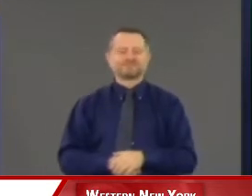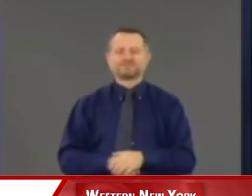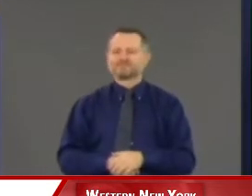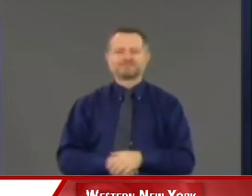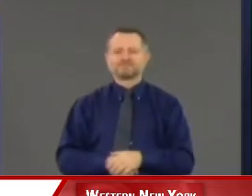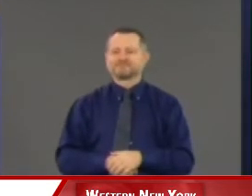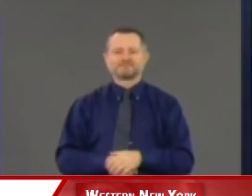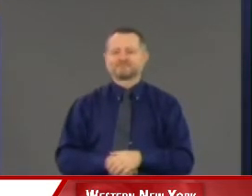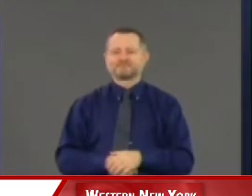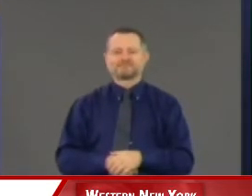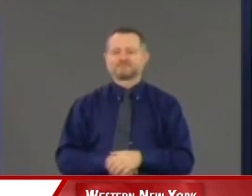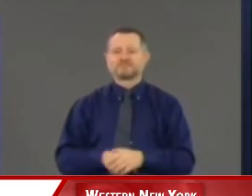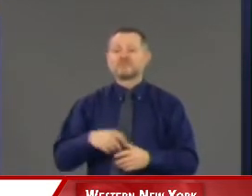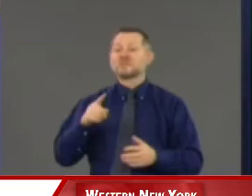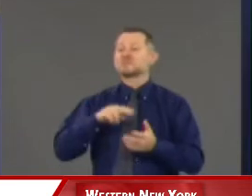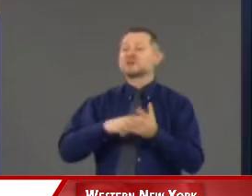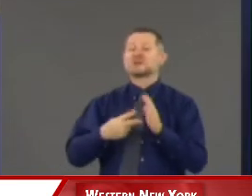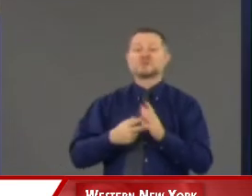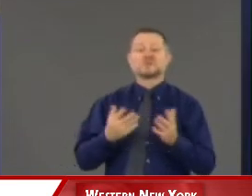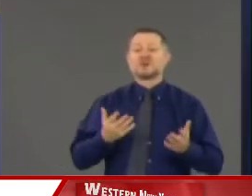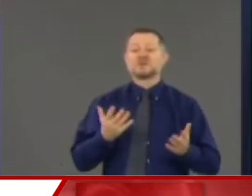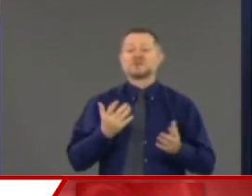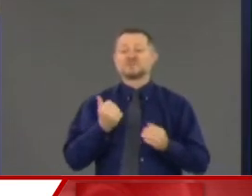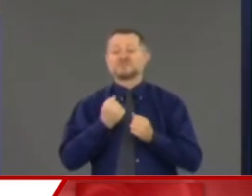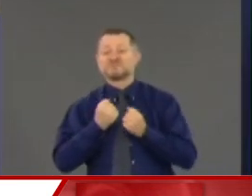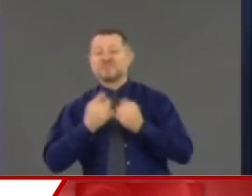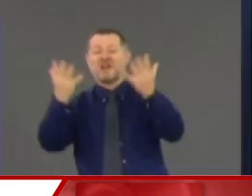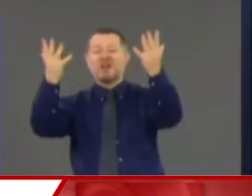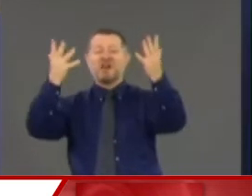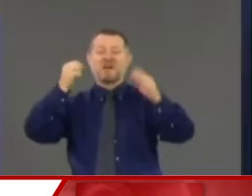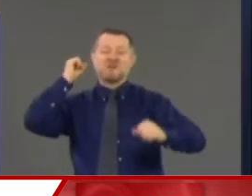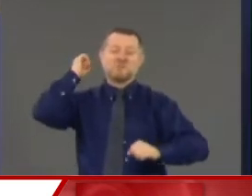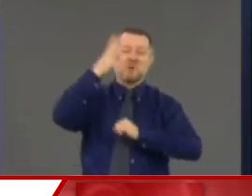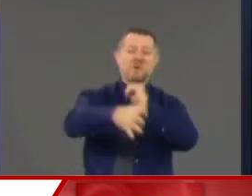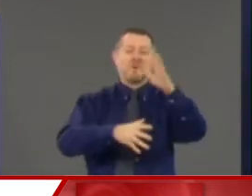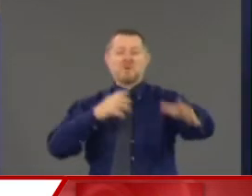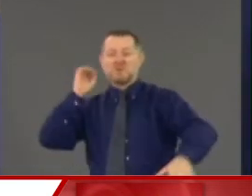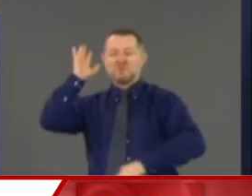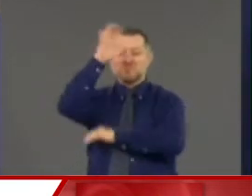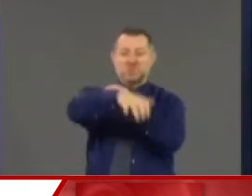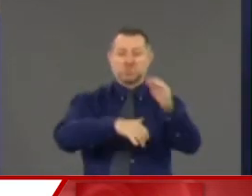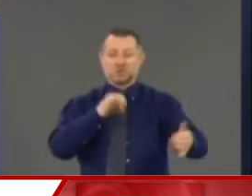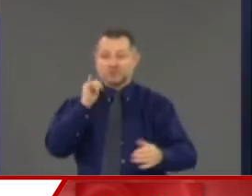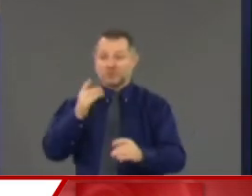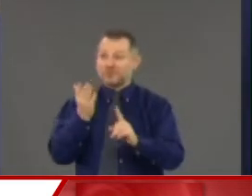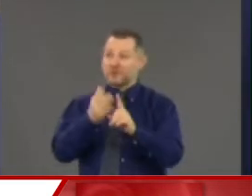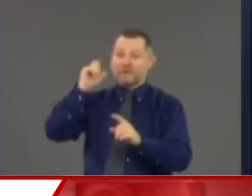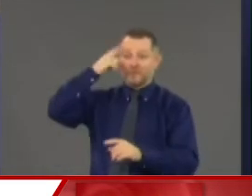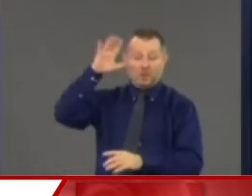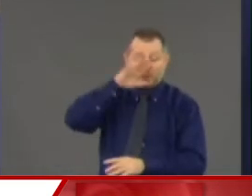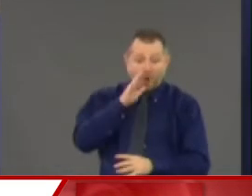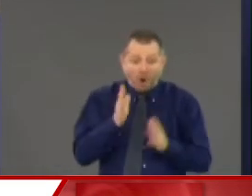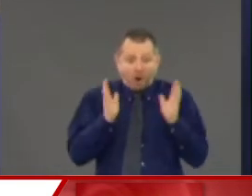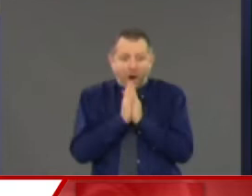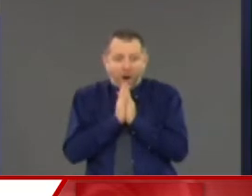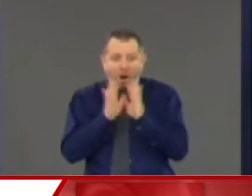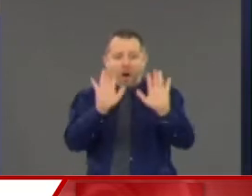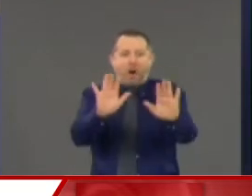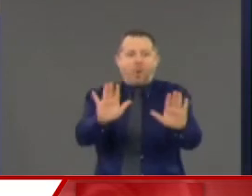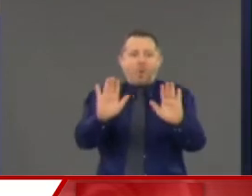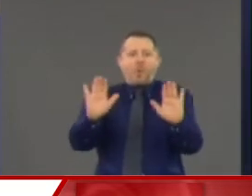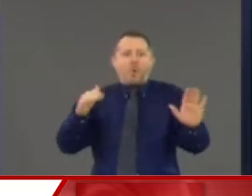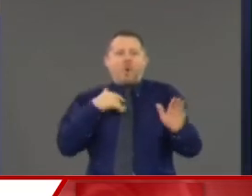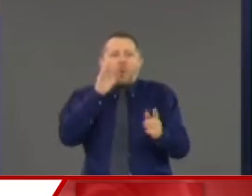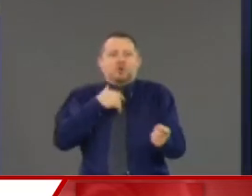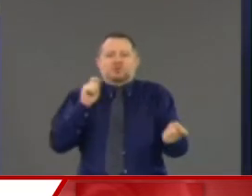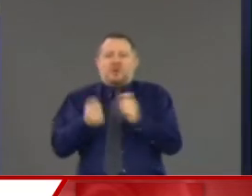persuading government officials to change. This is not helping end coronavirus.